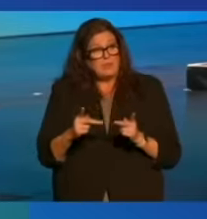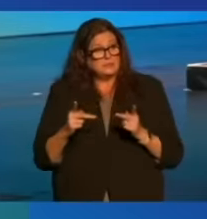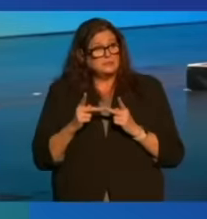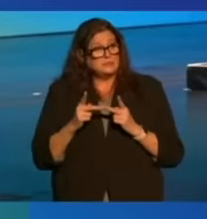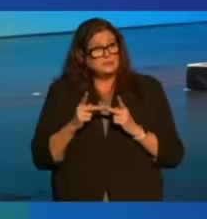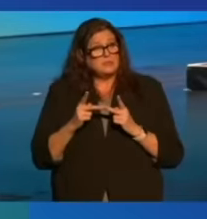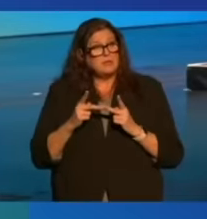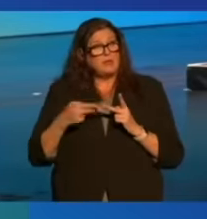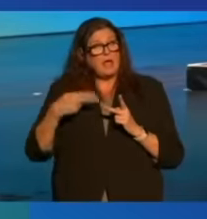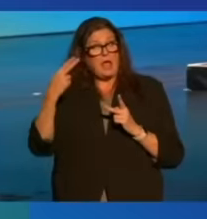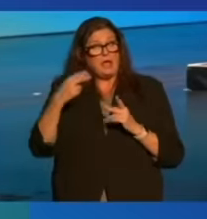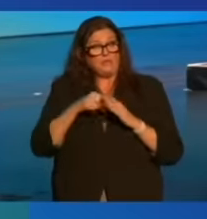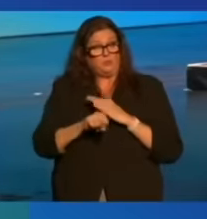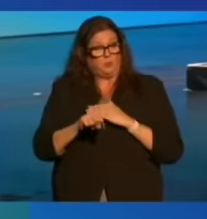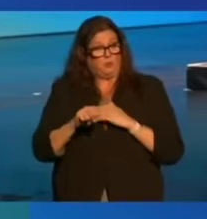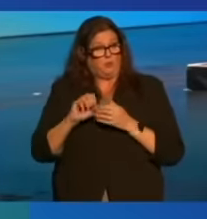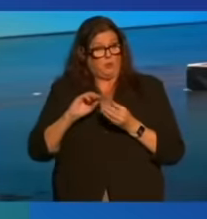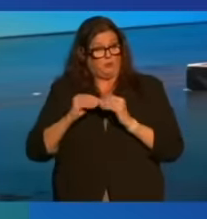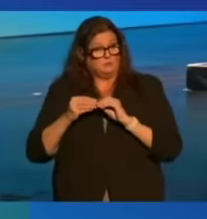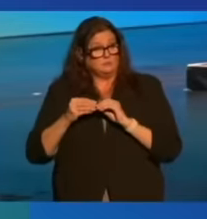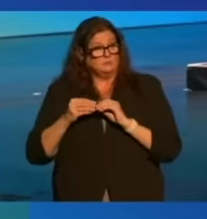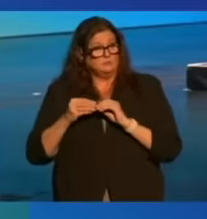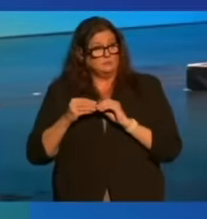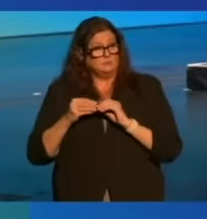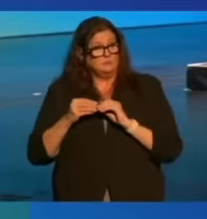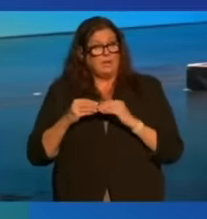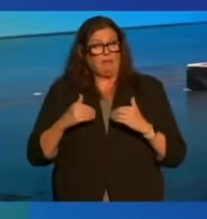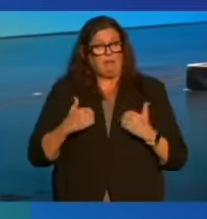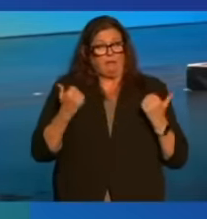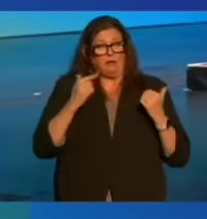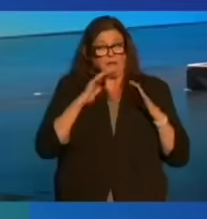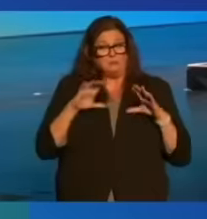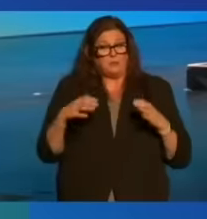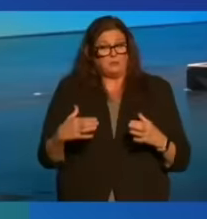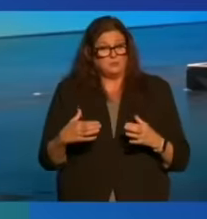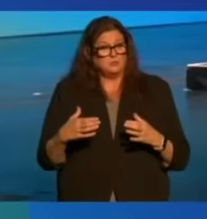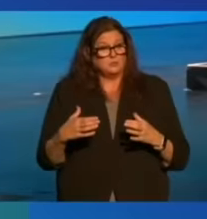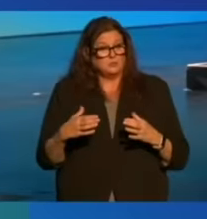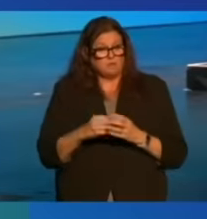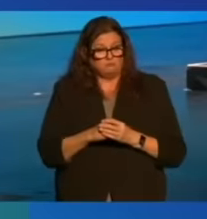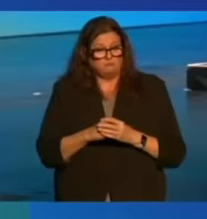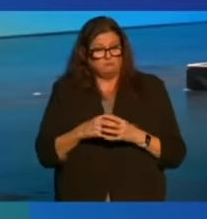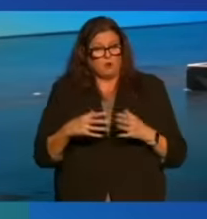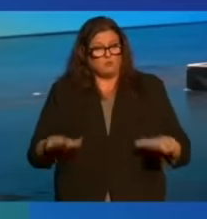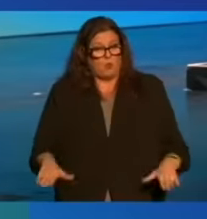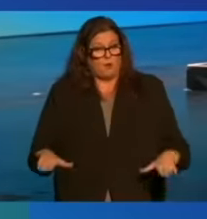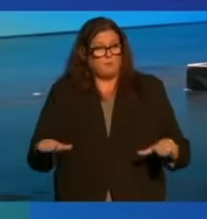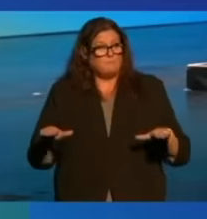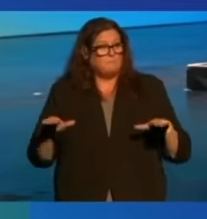the highest birth rates and the youngest populations are growing up. However,